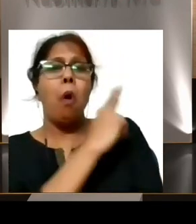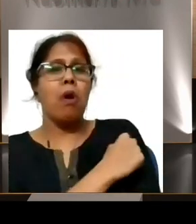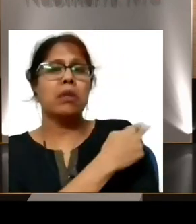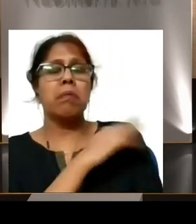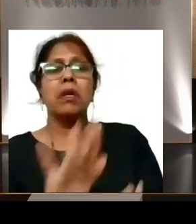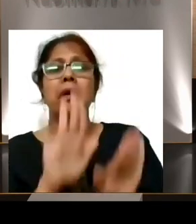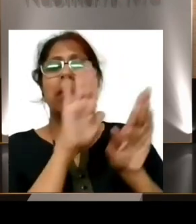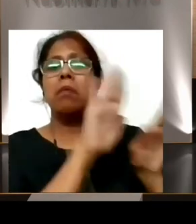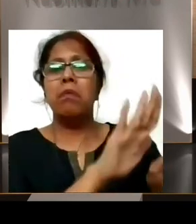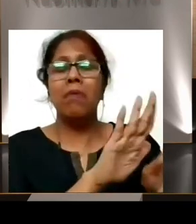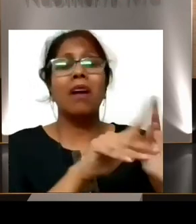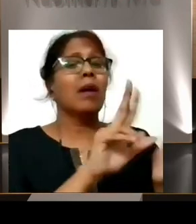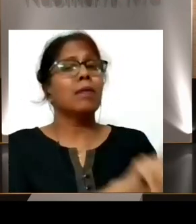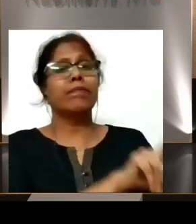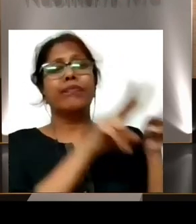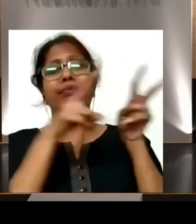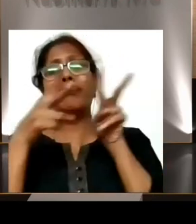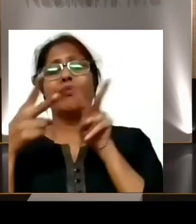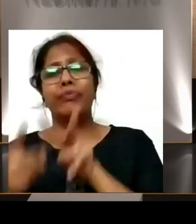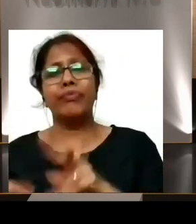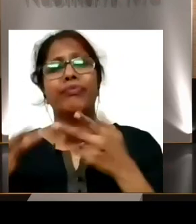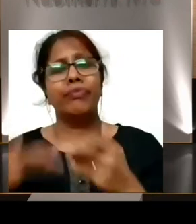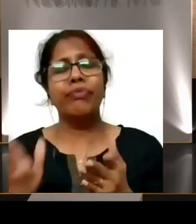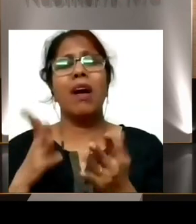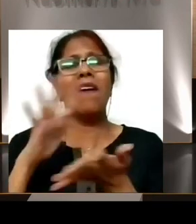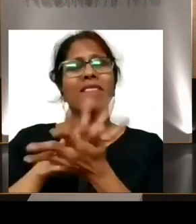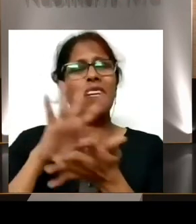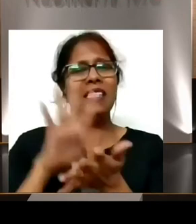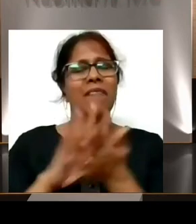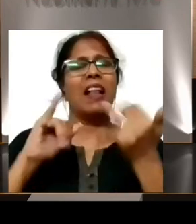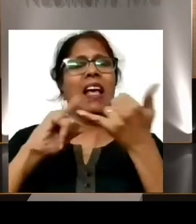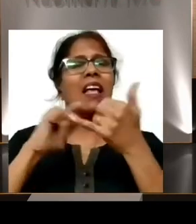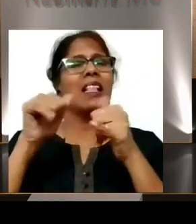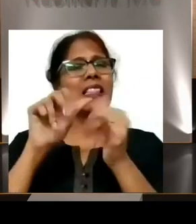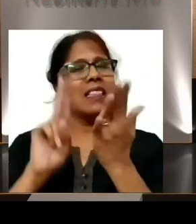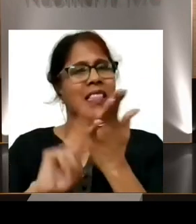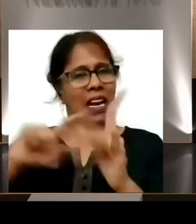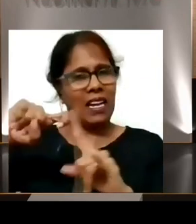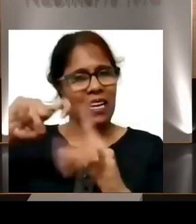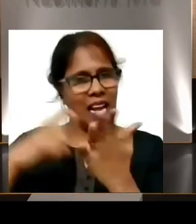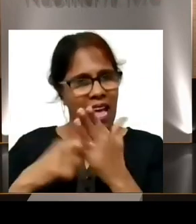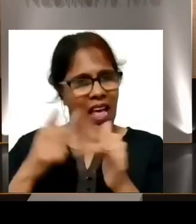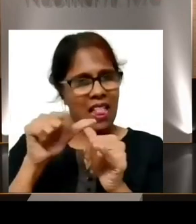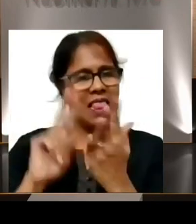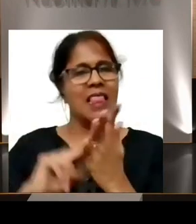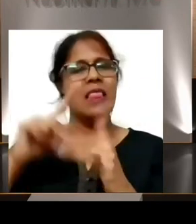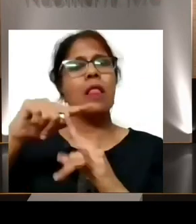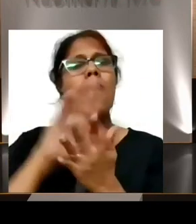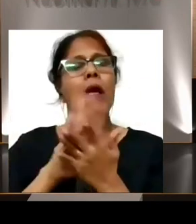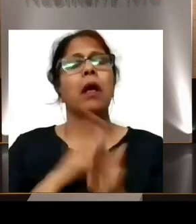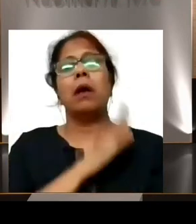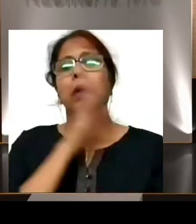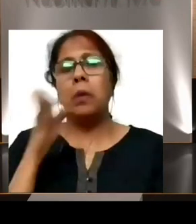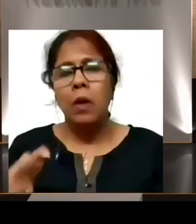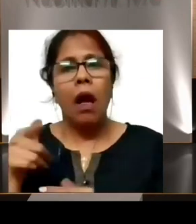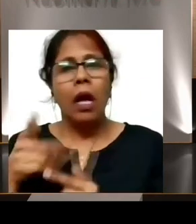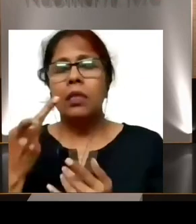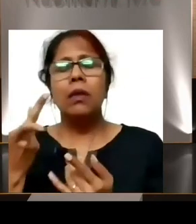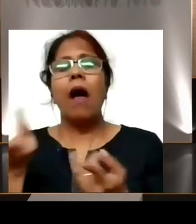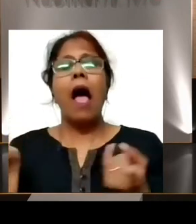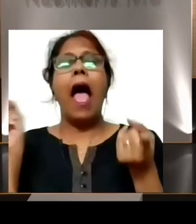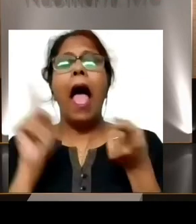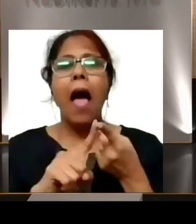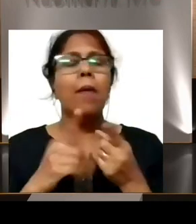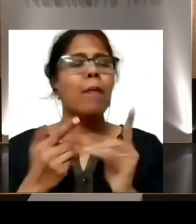home, minus mobility. It's so ironic that I met with an accident on 3rd of, I mean, 2nd of